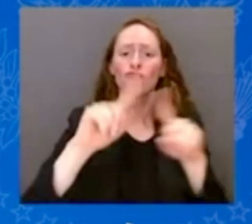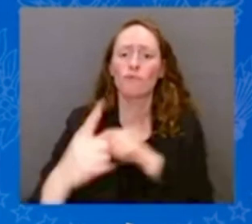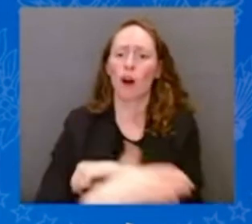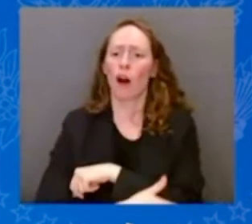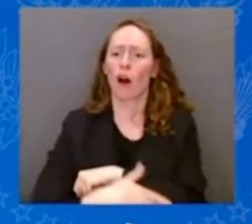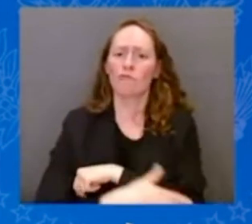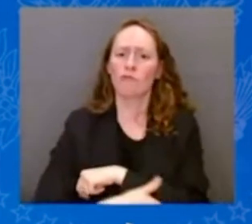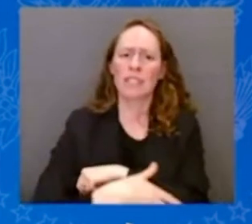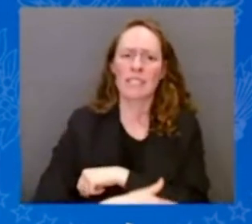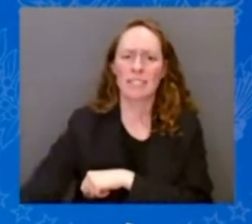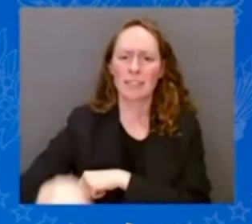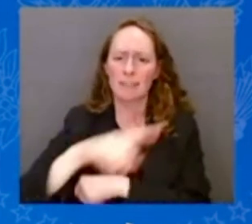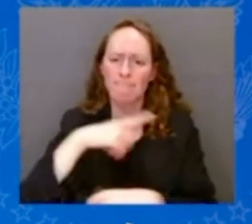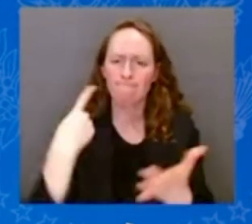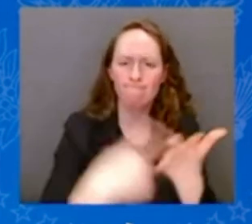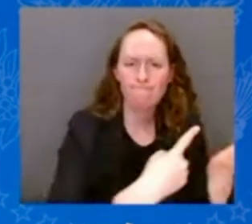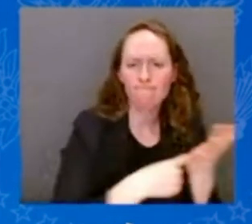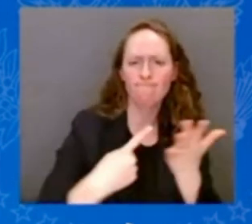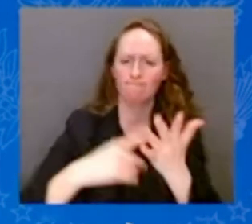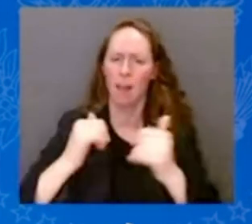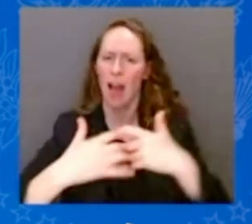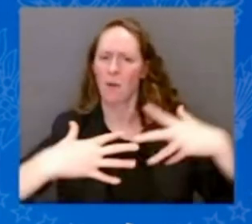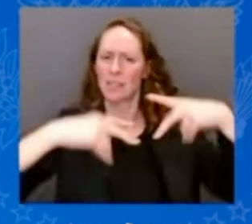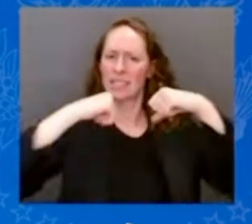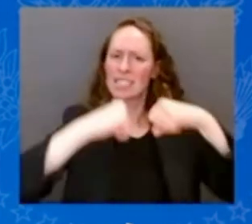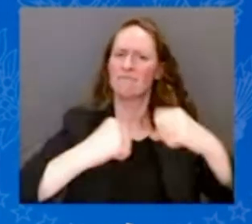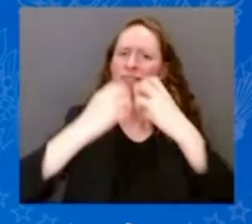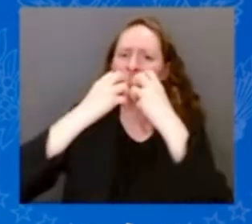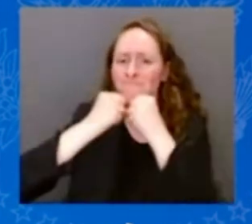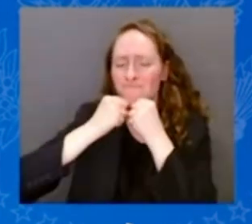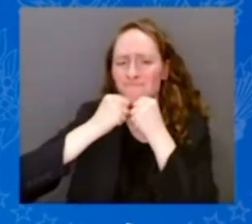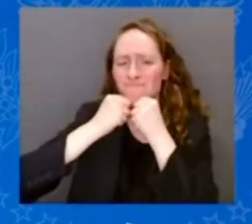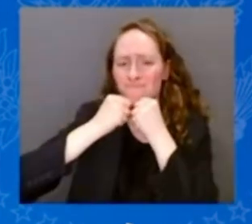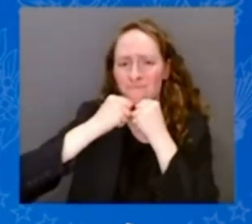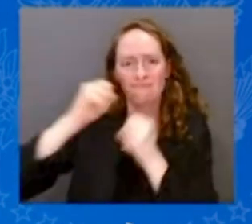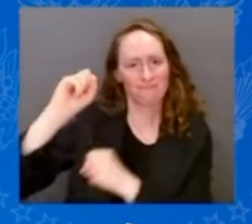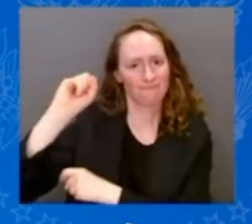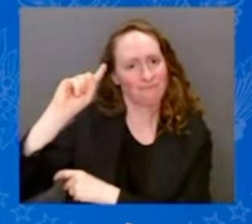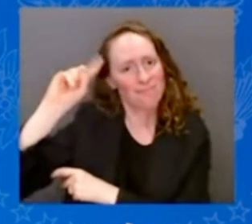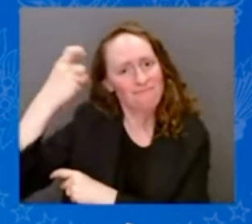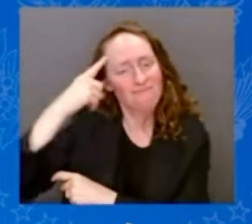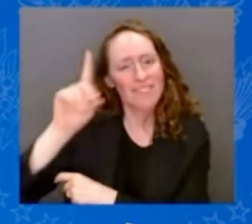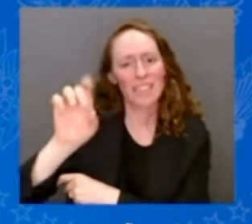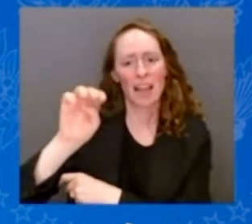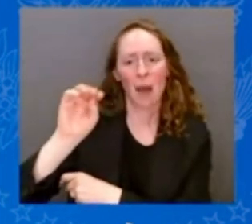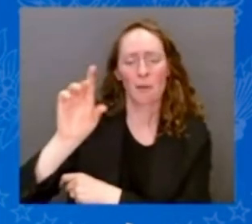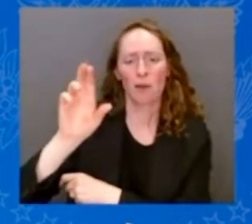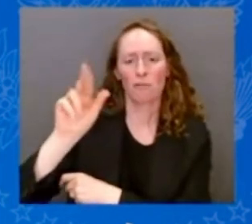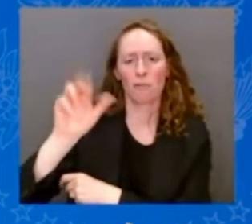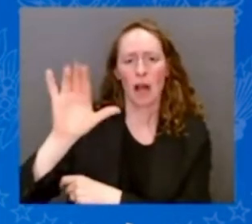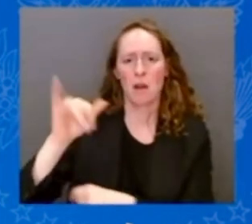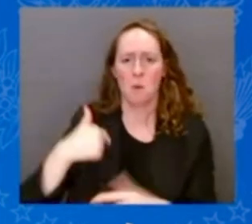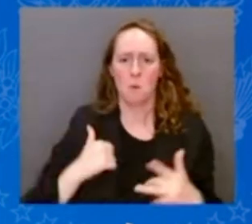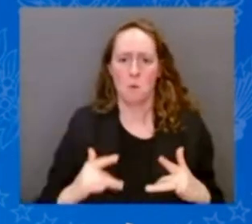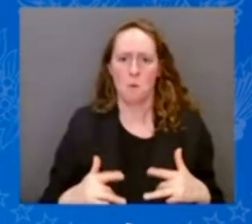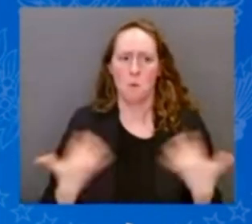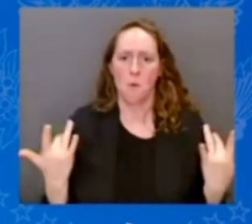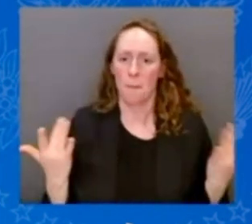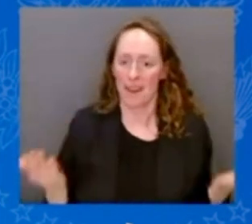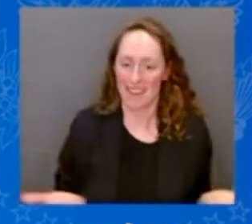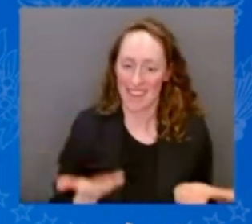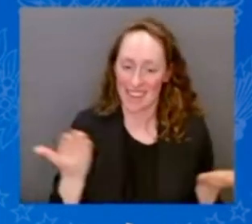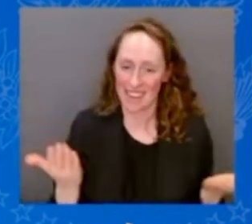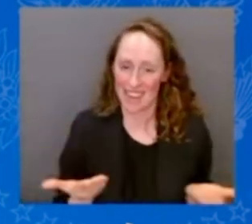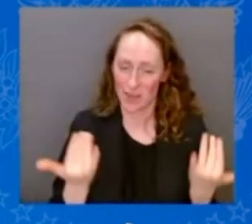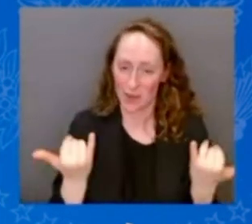earlier today. So it's great to have all of you here on this special day. Your Eminence, it's an honor to see you and so